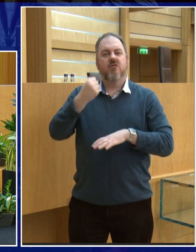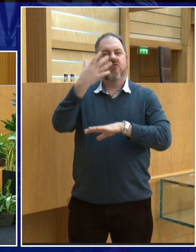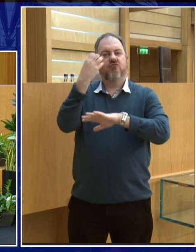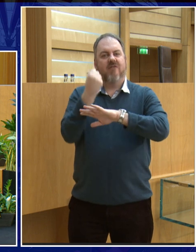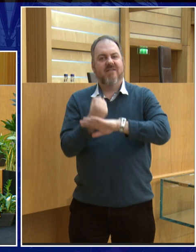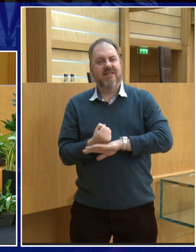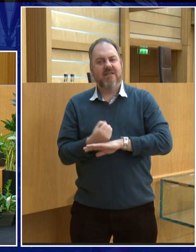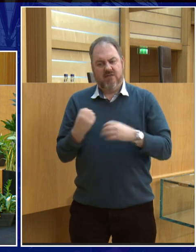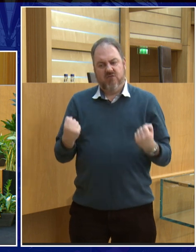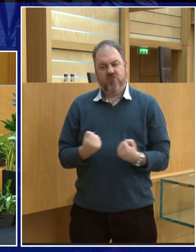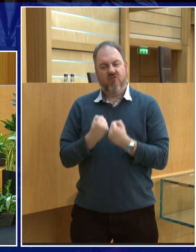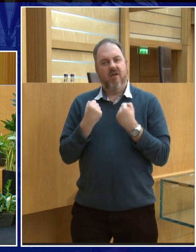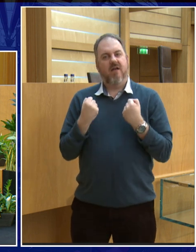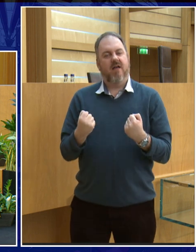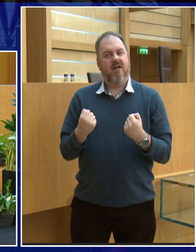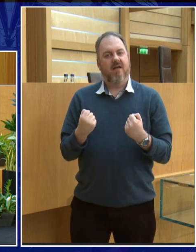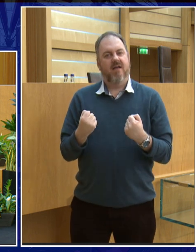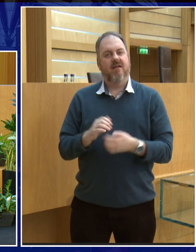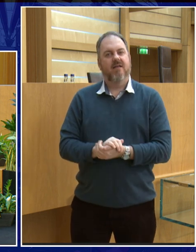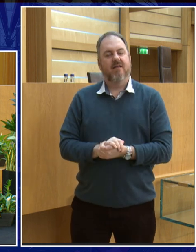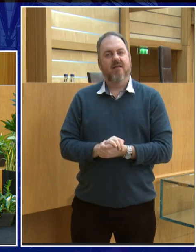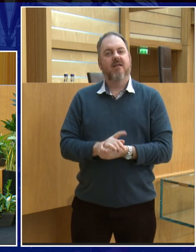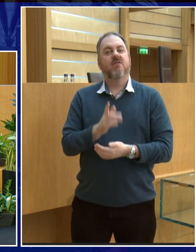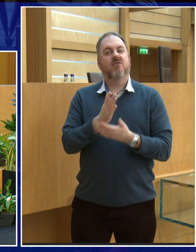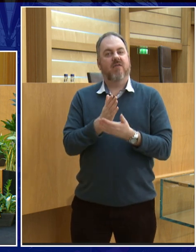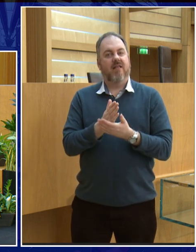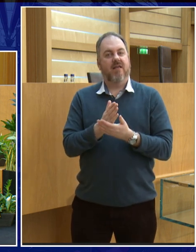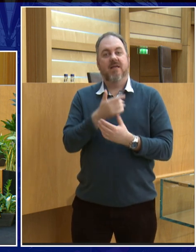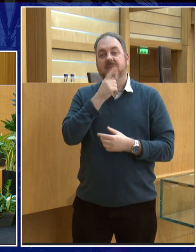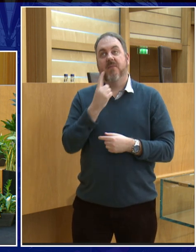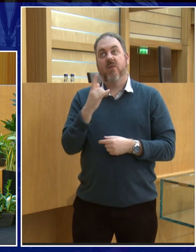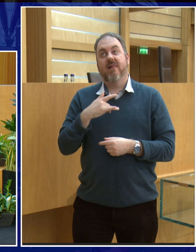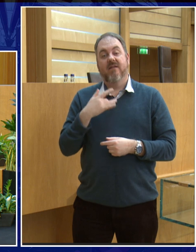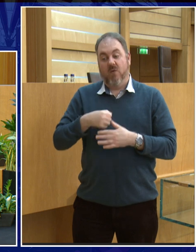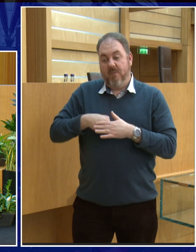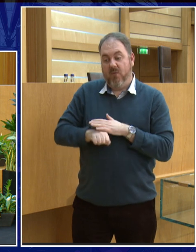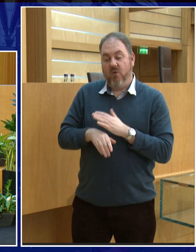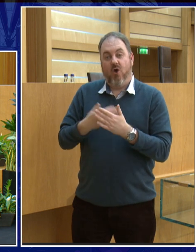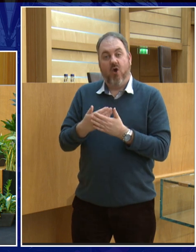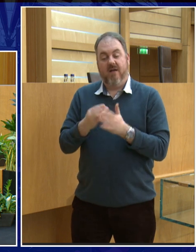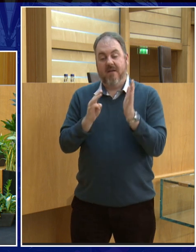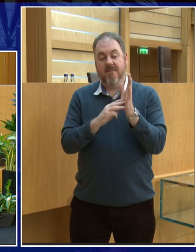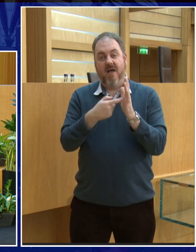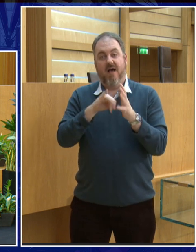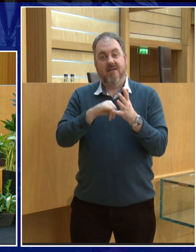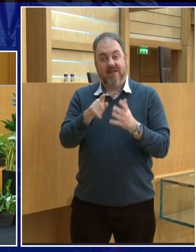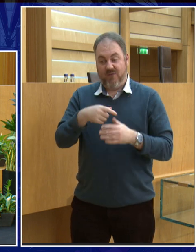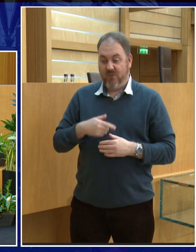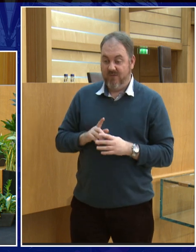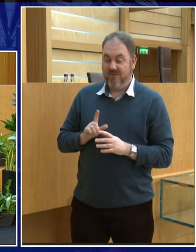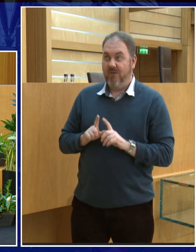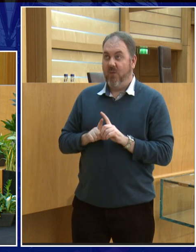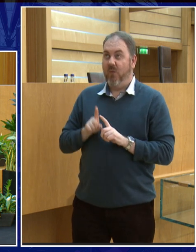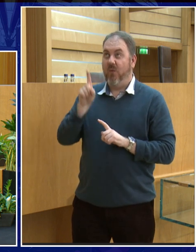people who live on the moon or who were born on the moon would be taller. People who live on Mars, the Martians, would be taller as well. So, for the future people, if you have a baby on Mars,